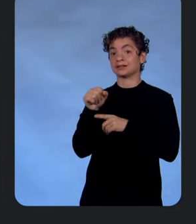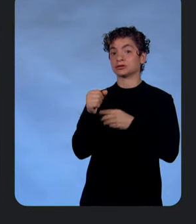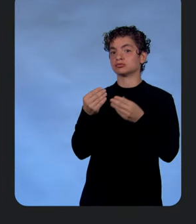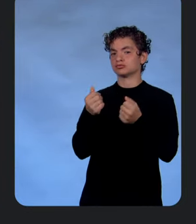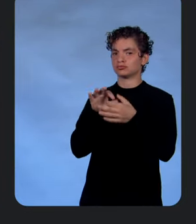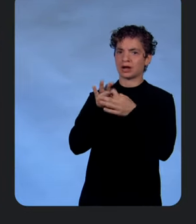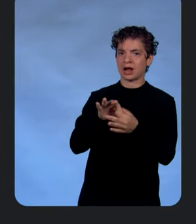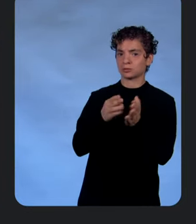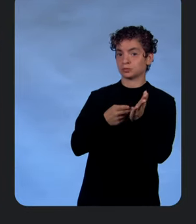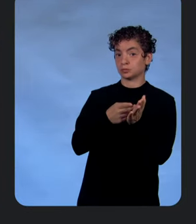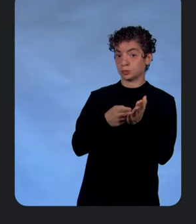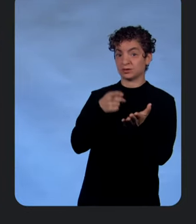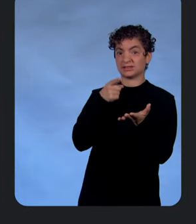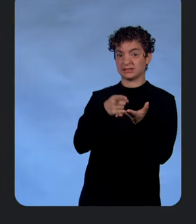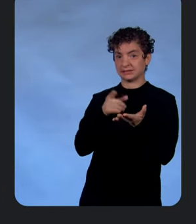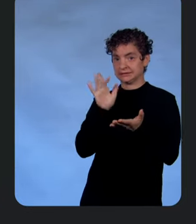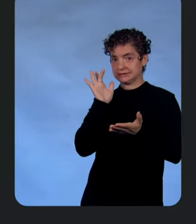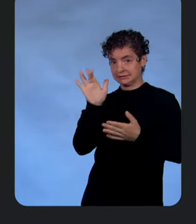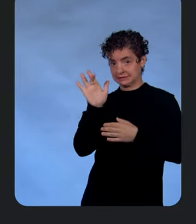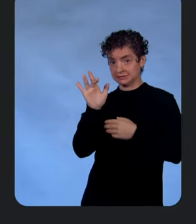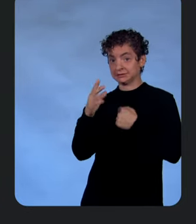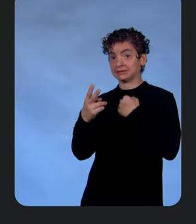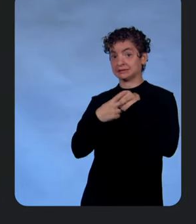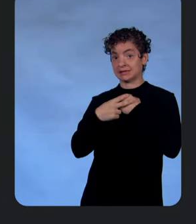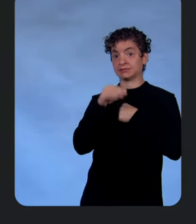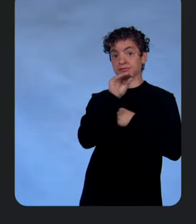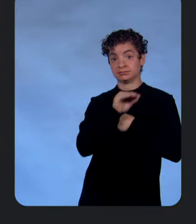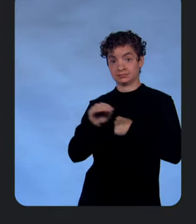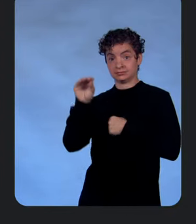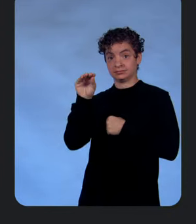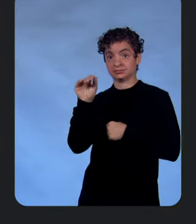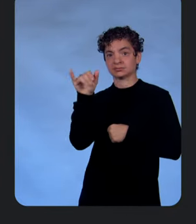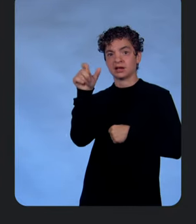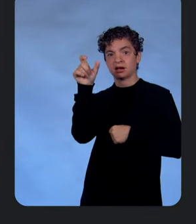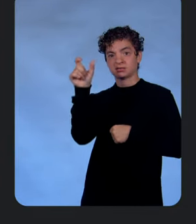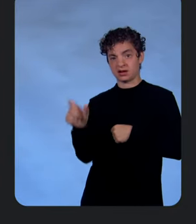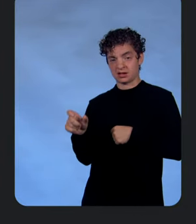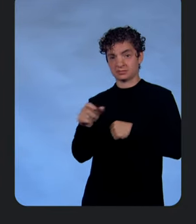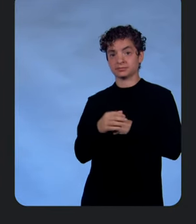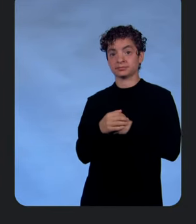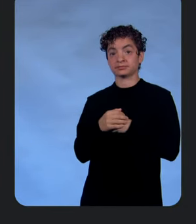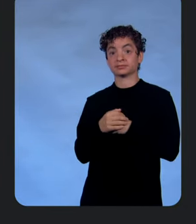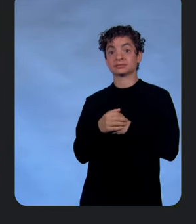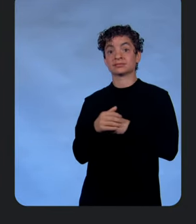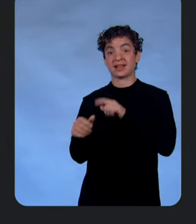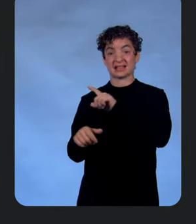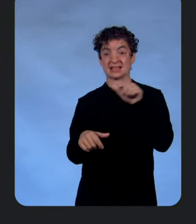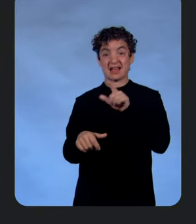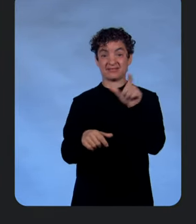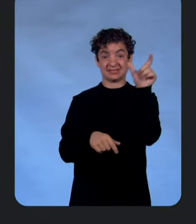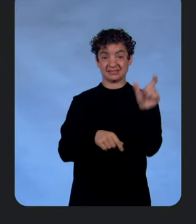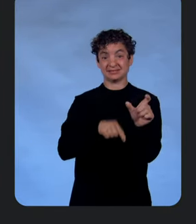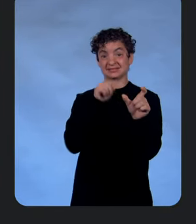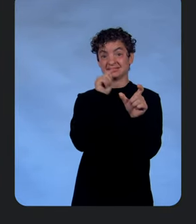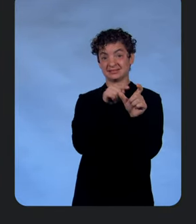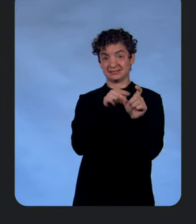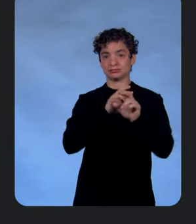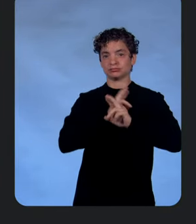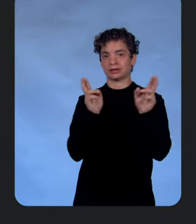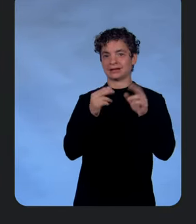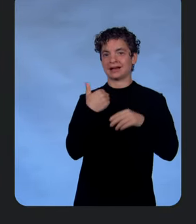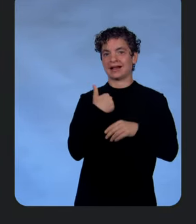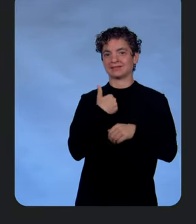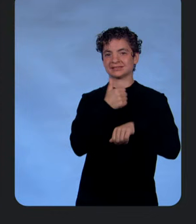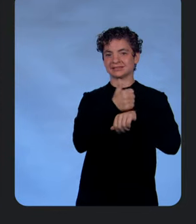can make a few changes if we need to over here and hit save. Now, if we look over on the left, there it is. We have our ground truth set.